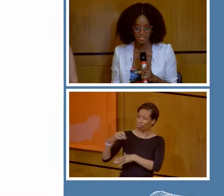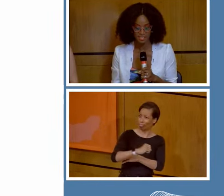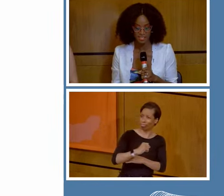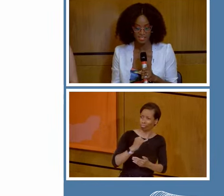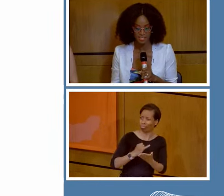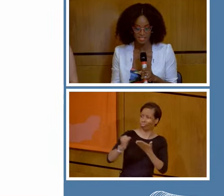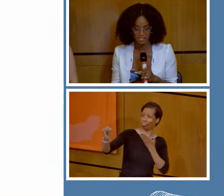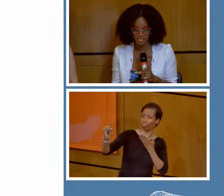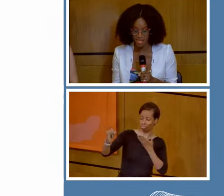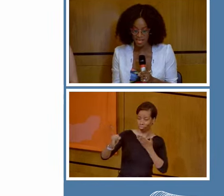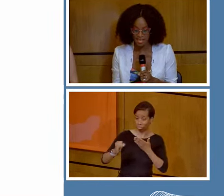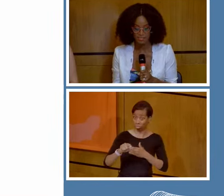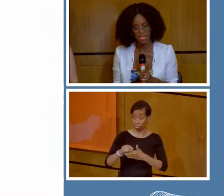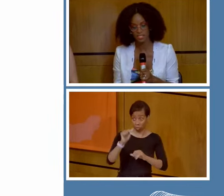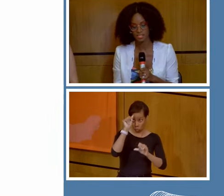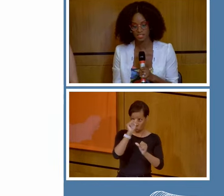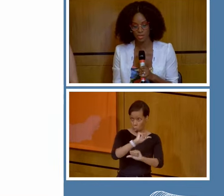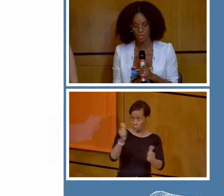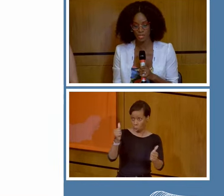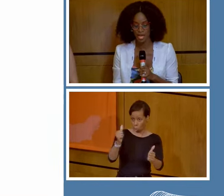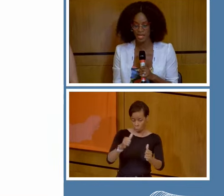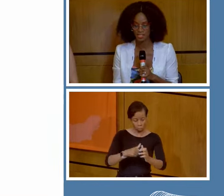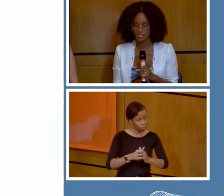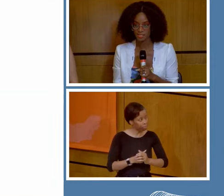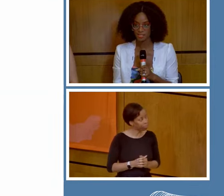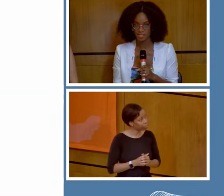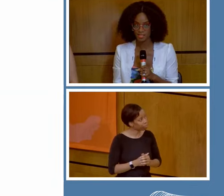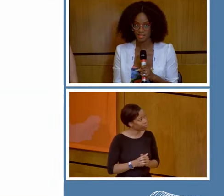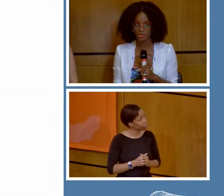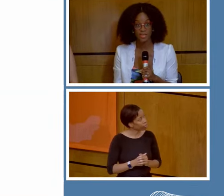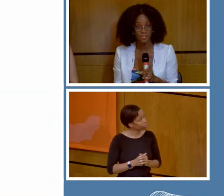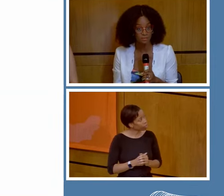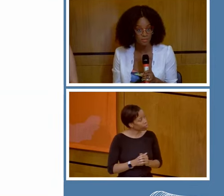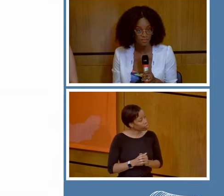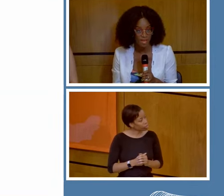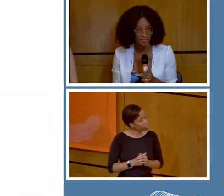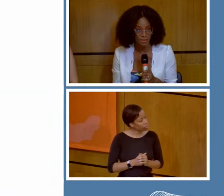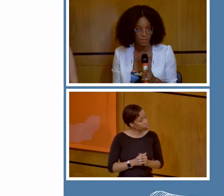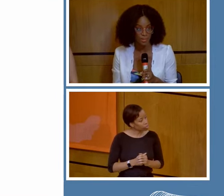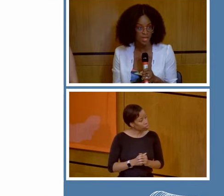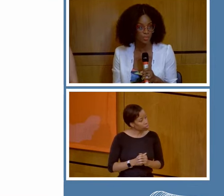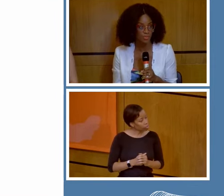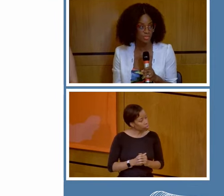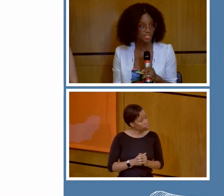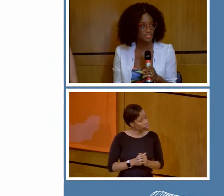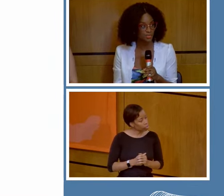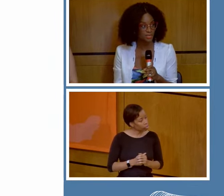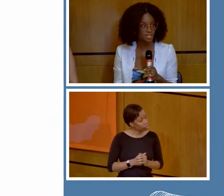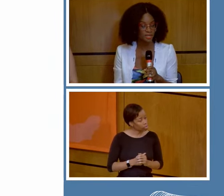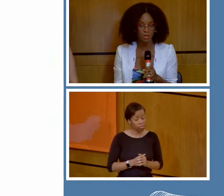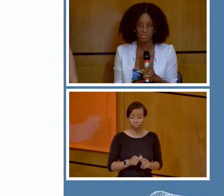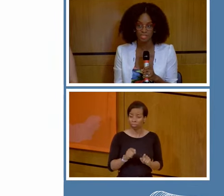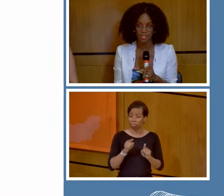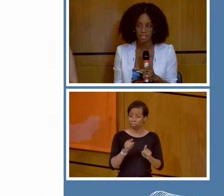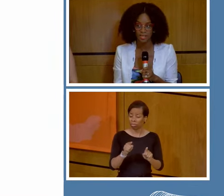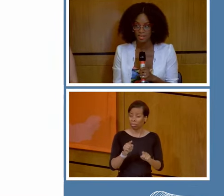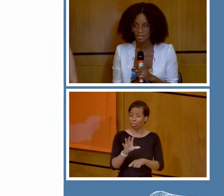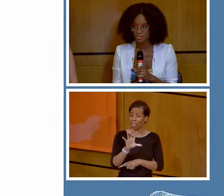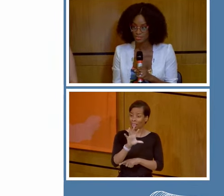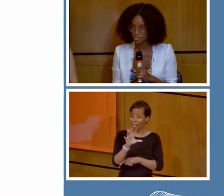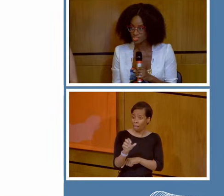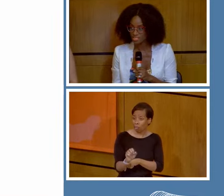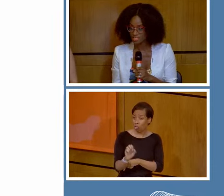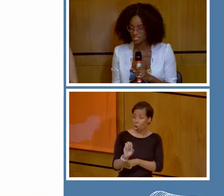And today, Esmeraldas is known as the cradle of Afro-Ecuadorian history, culture,